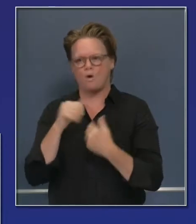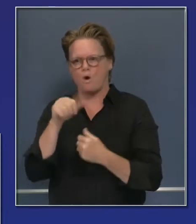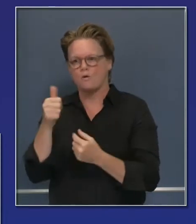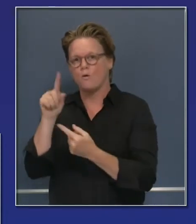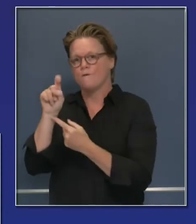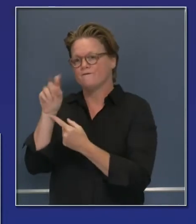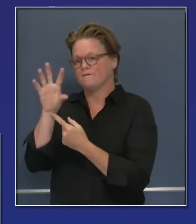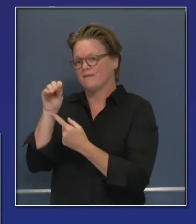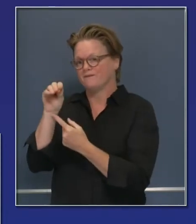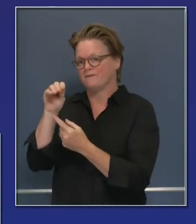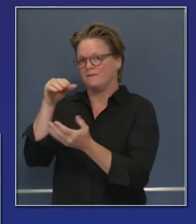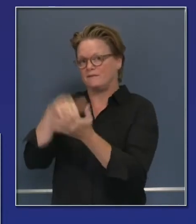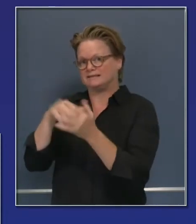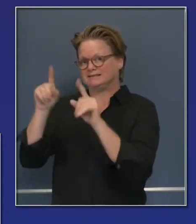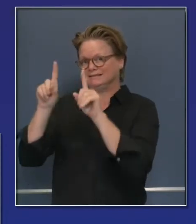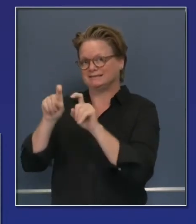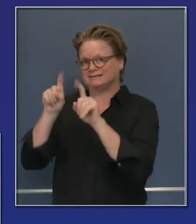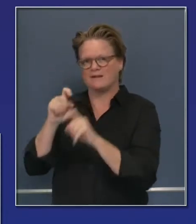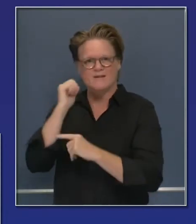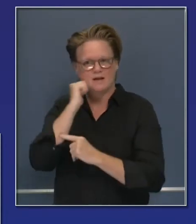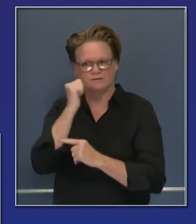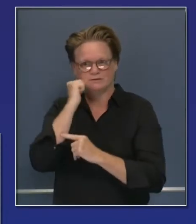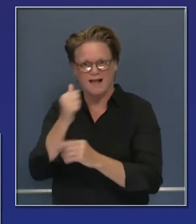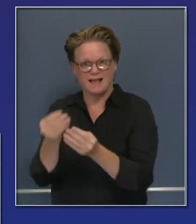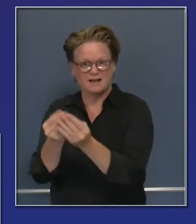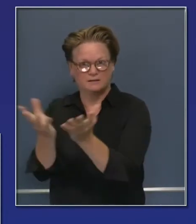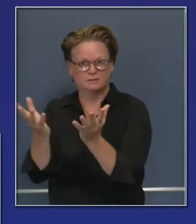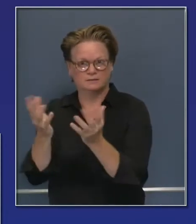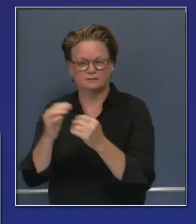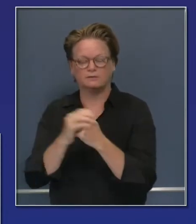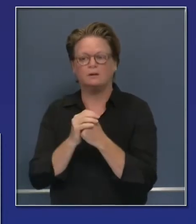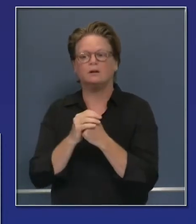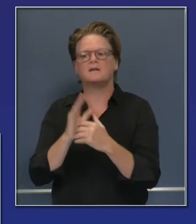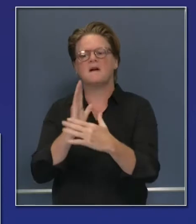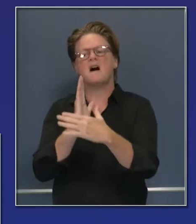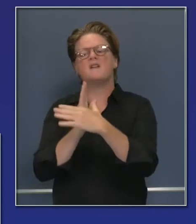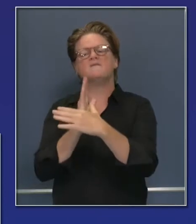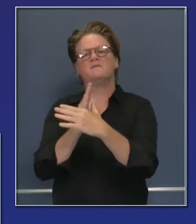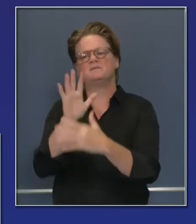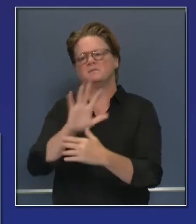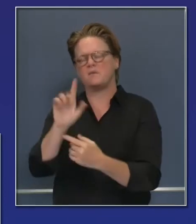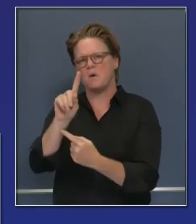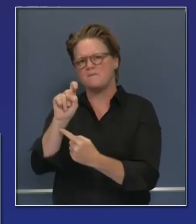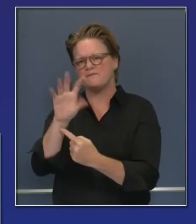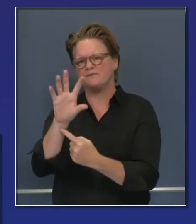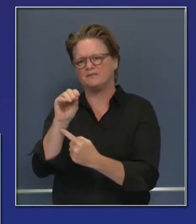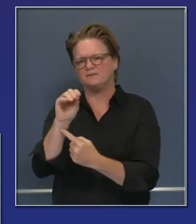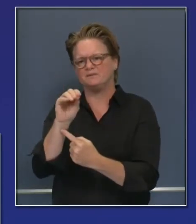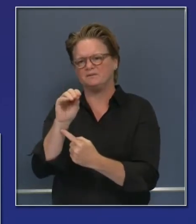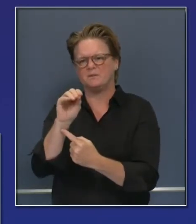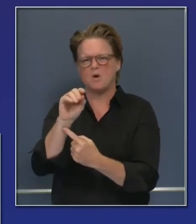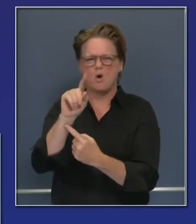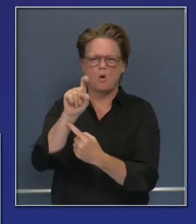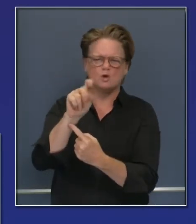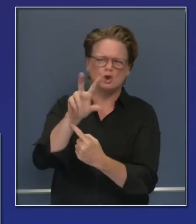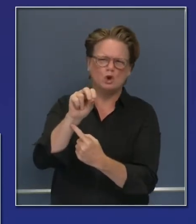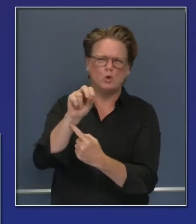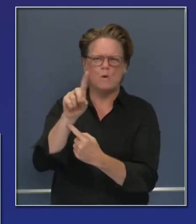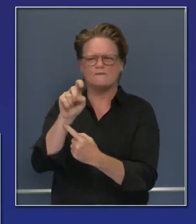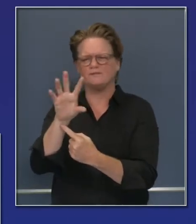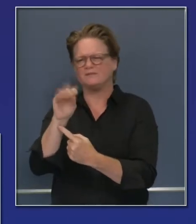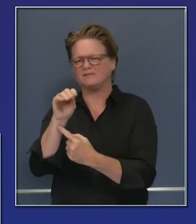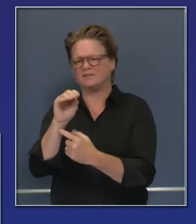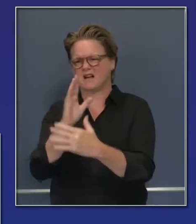day. So we're averaging over 100,000 tests a day. We were doing well north of 130,000 before the wildfires. We'll get back up